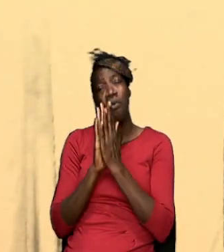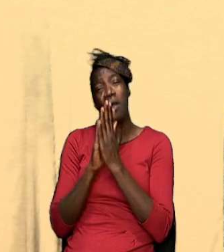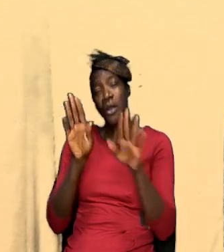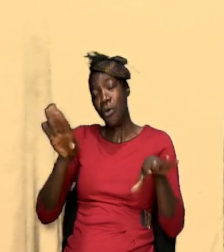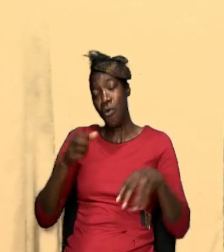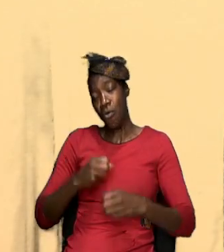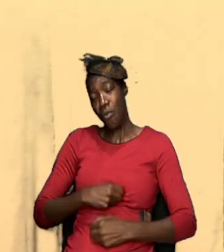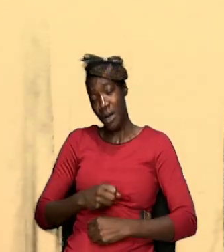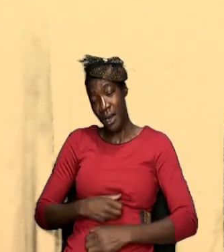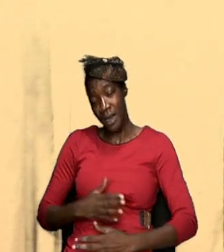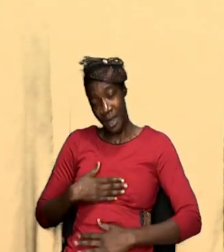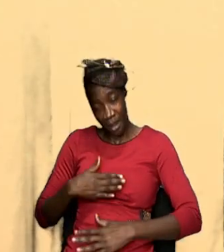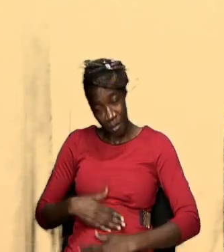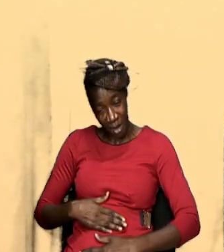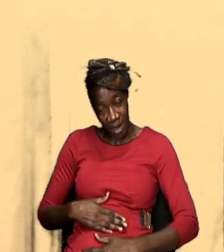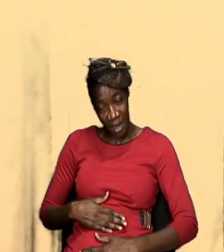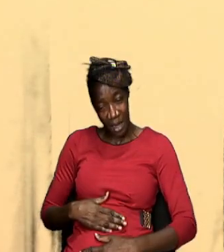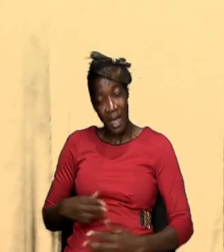don't have to